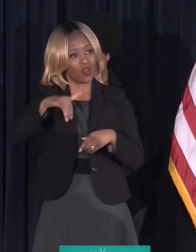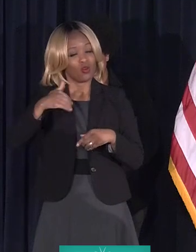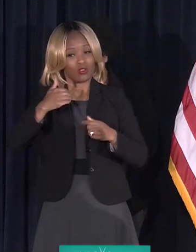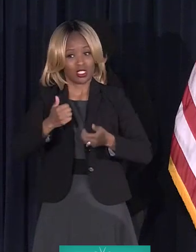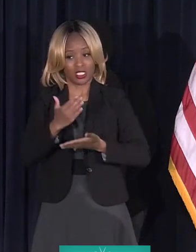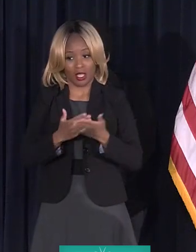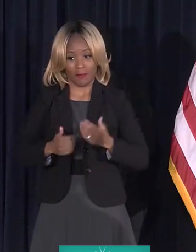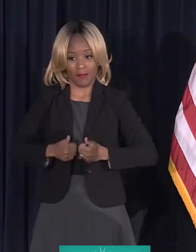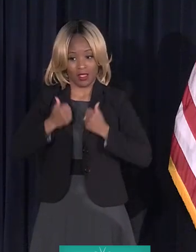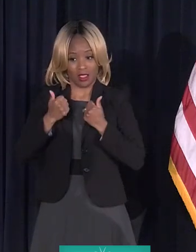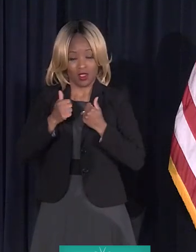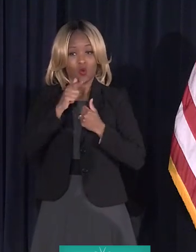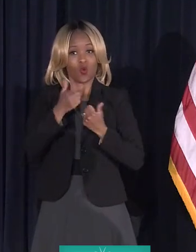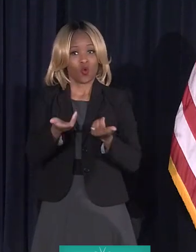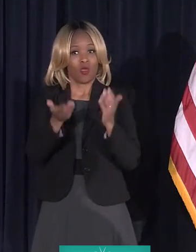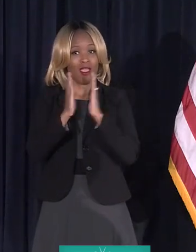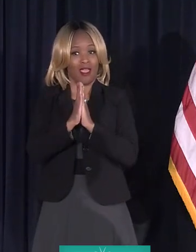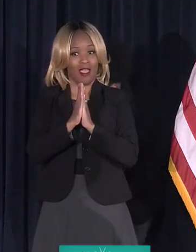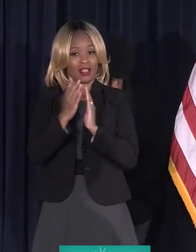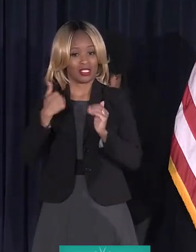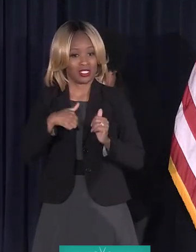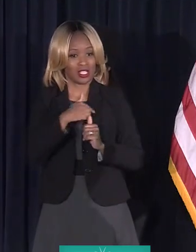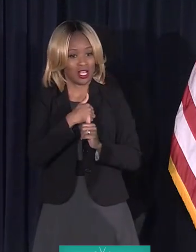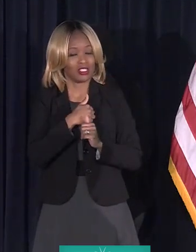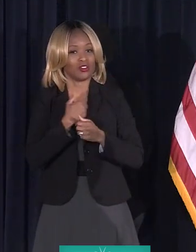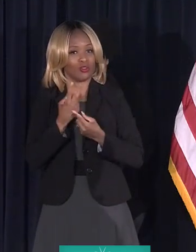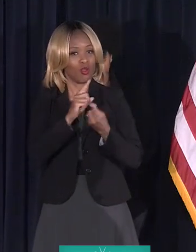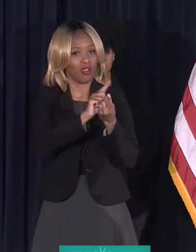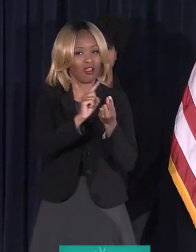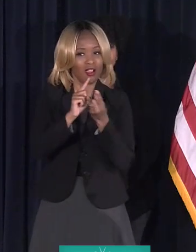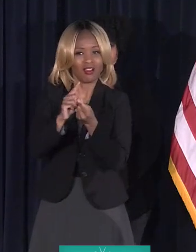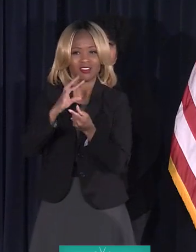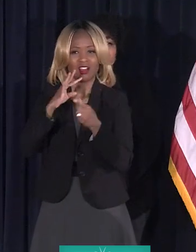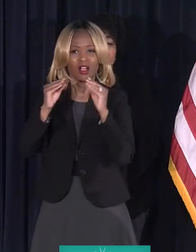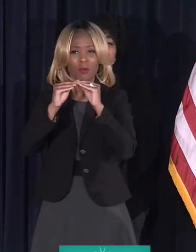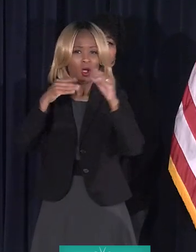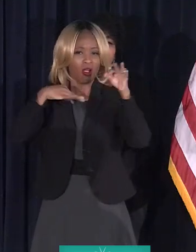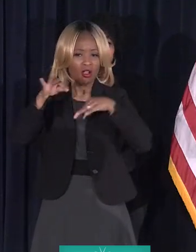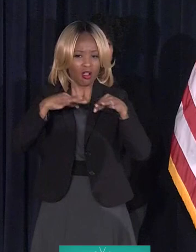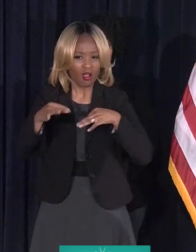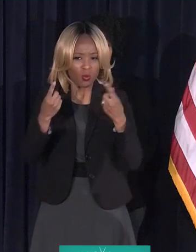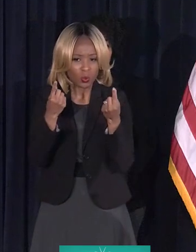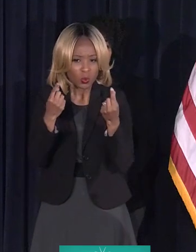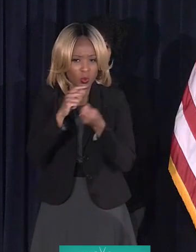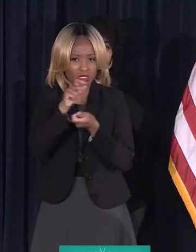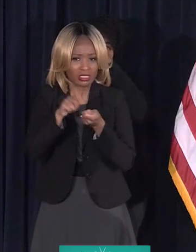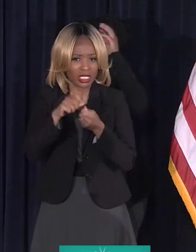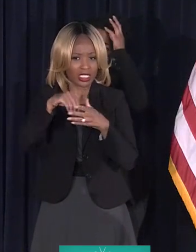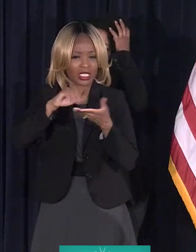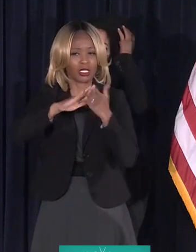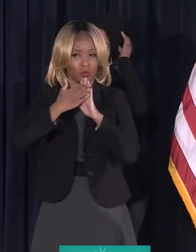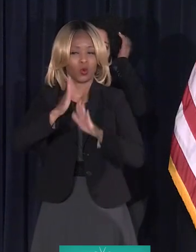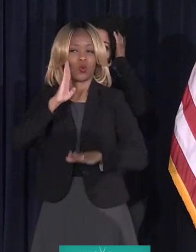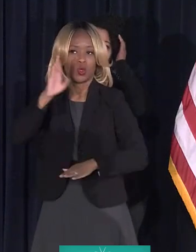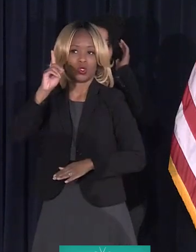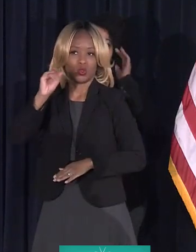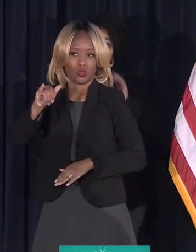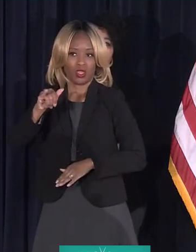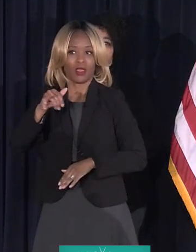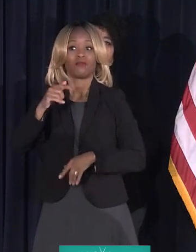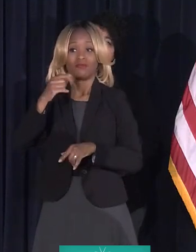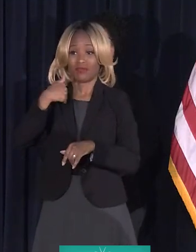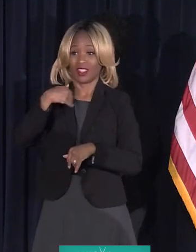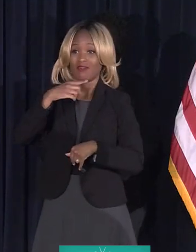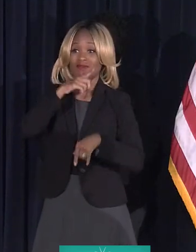residents in Beneteau that have asked for us to come up and talk to them a little bit more about what we're doing exactly in the community. And we're going to do that. We had